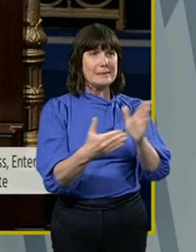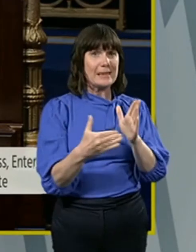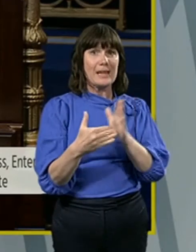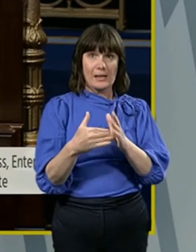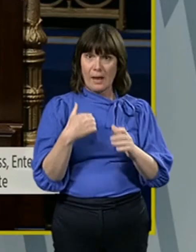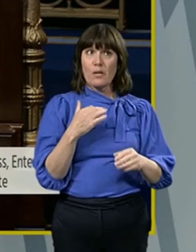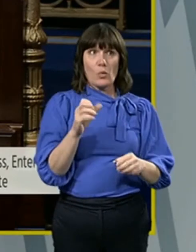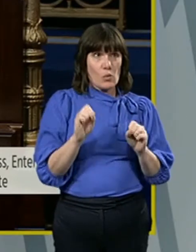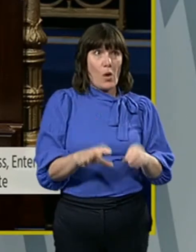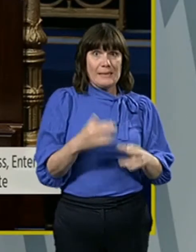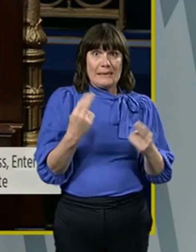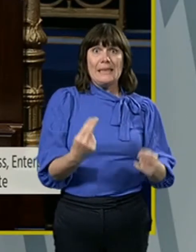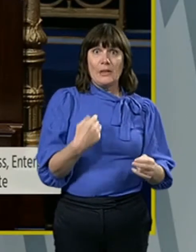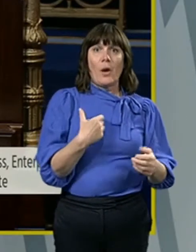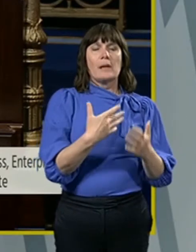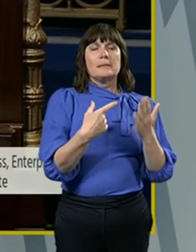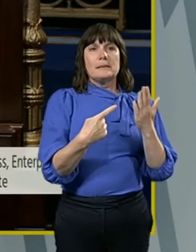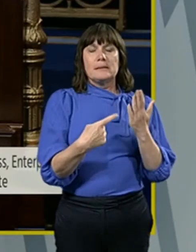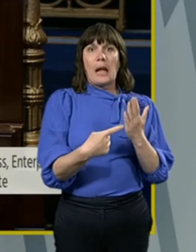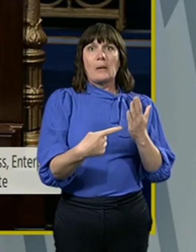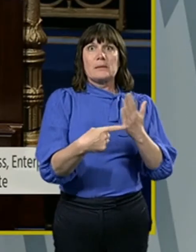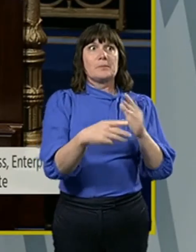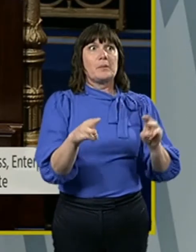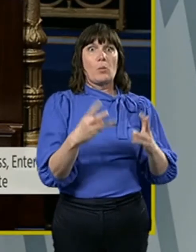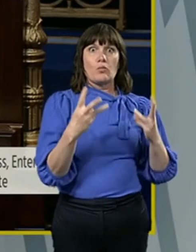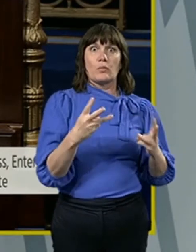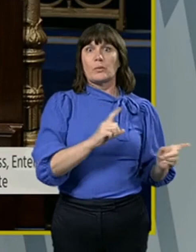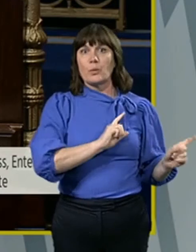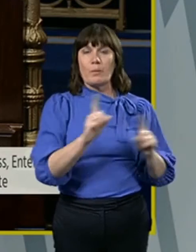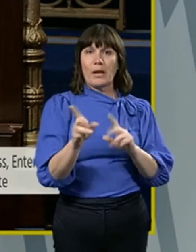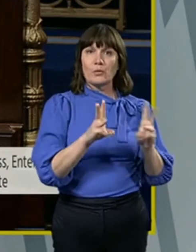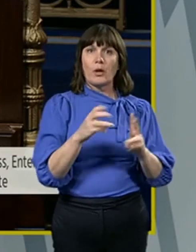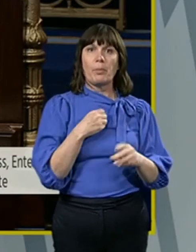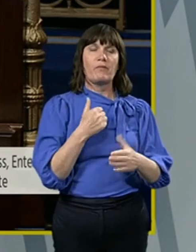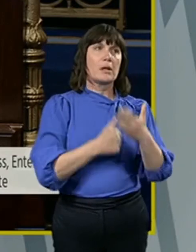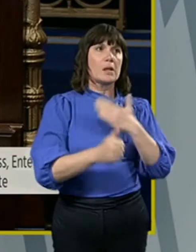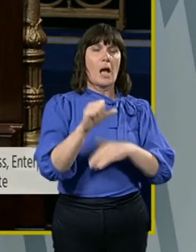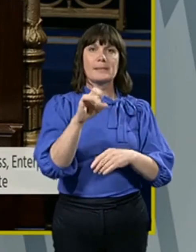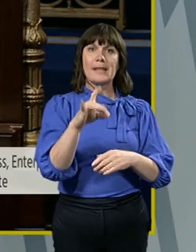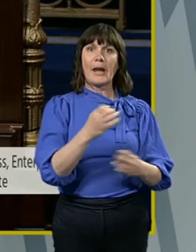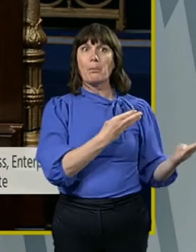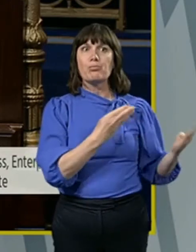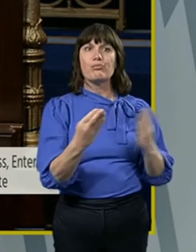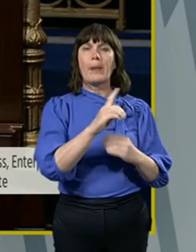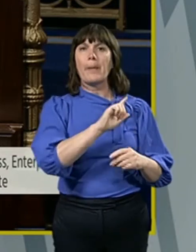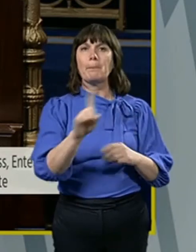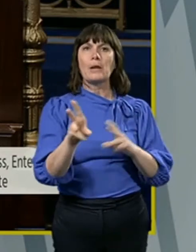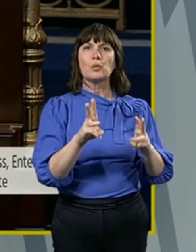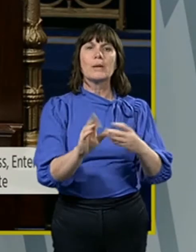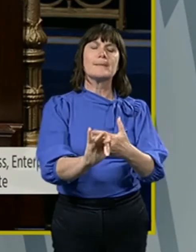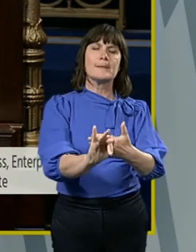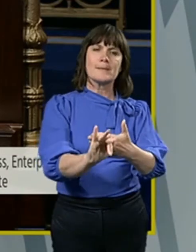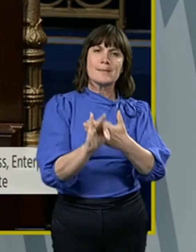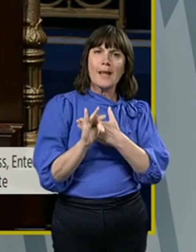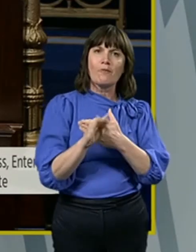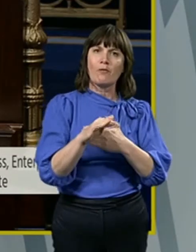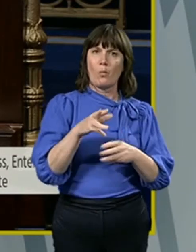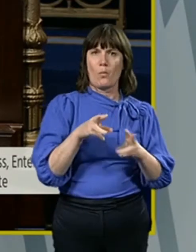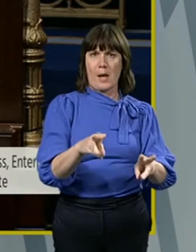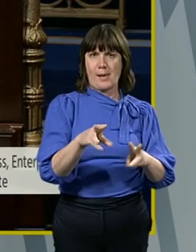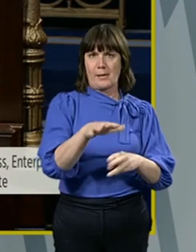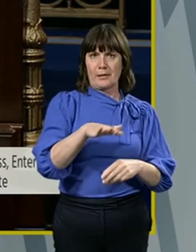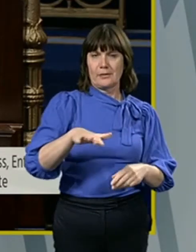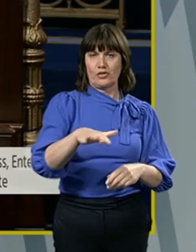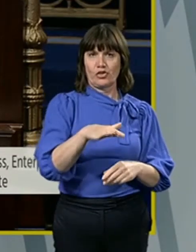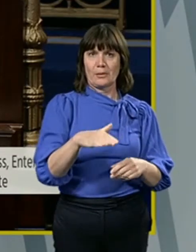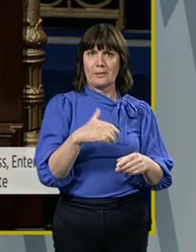tens of thousands of workers are anxious to get back to work. But for God's sake bring them back to work in safe conditions and workers need to know